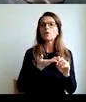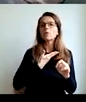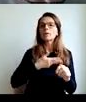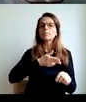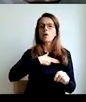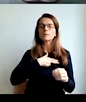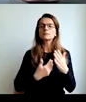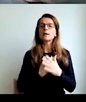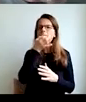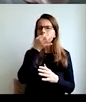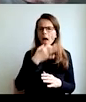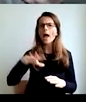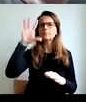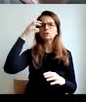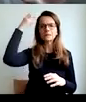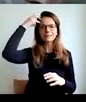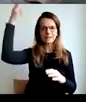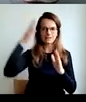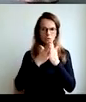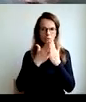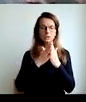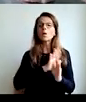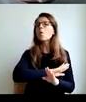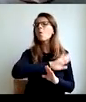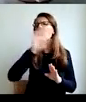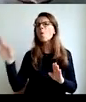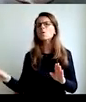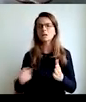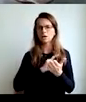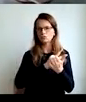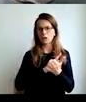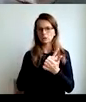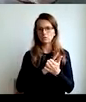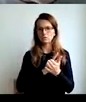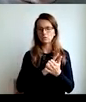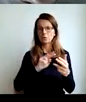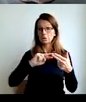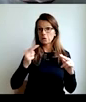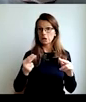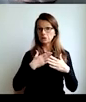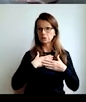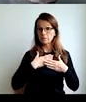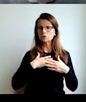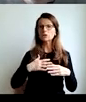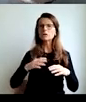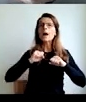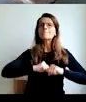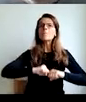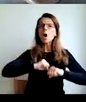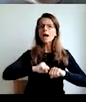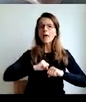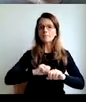for the best scientific book is the selfish big gene, the gene is selfish